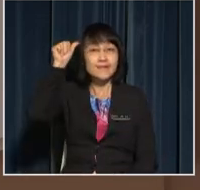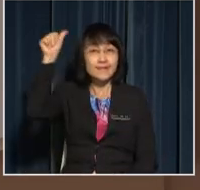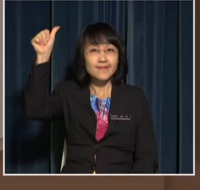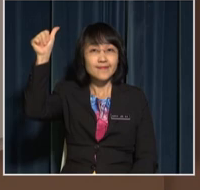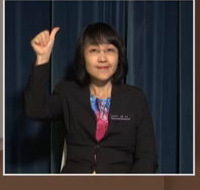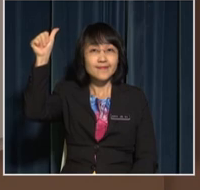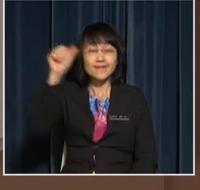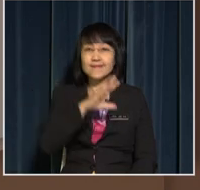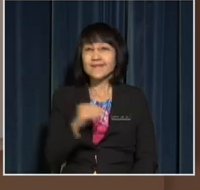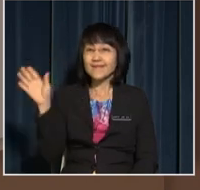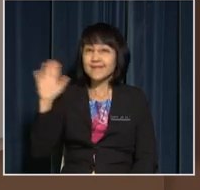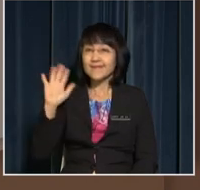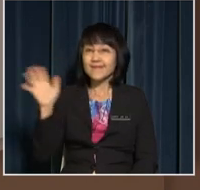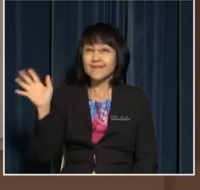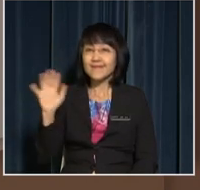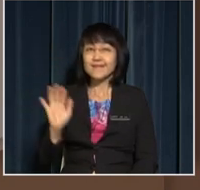Assalamualaikum, selamat